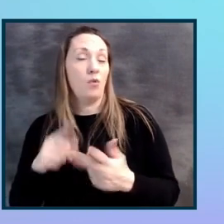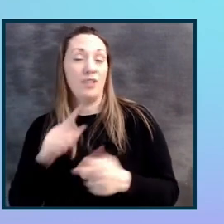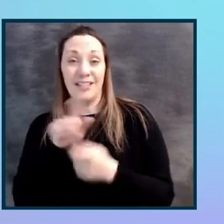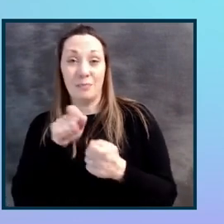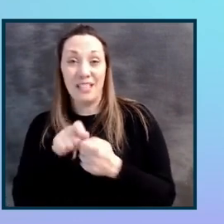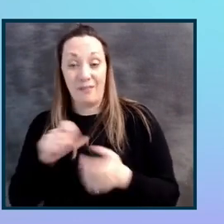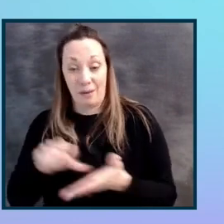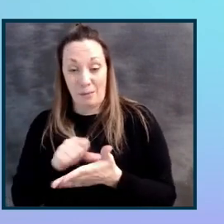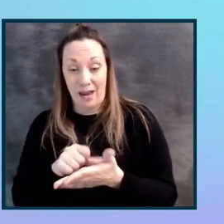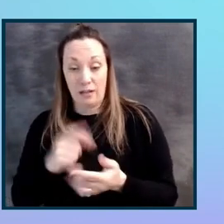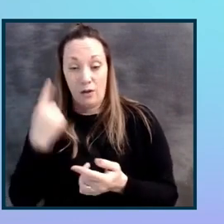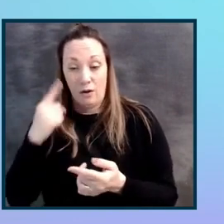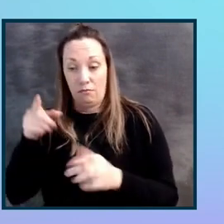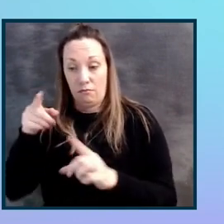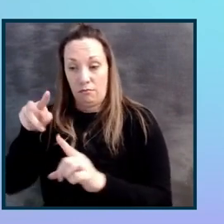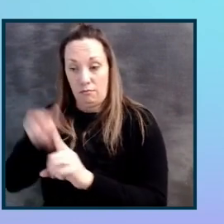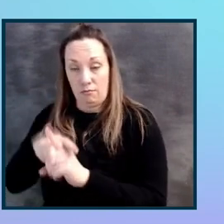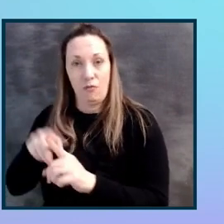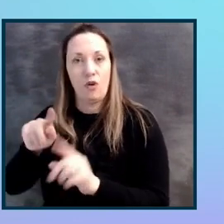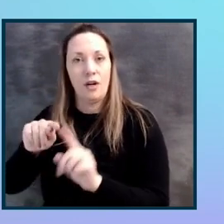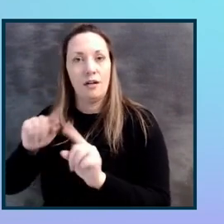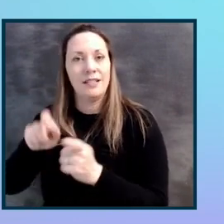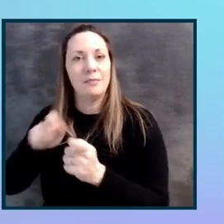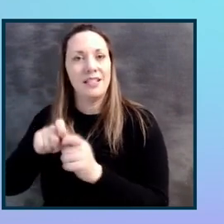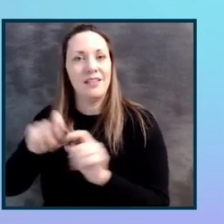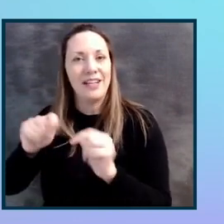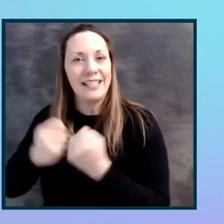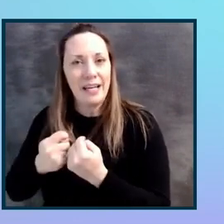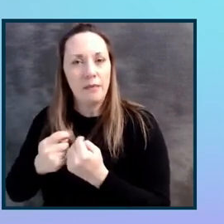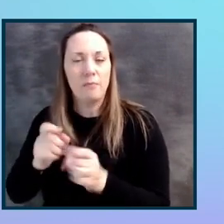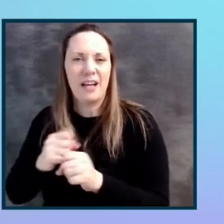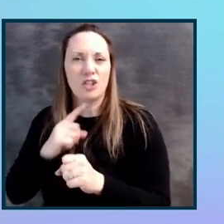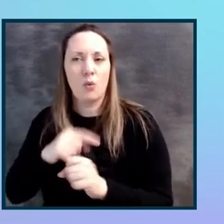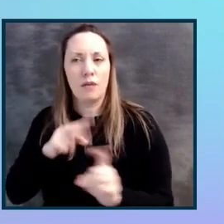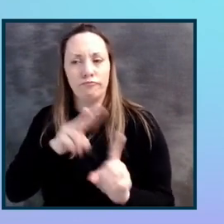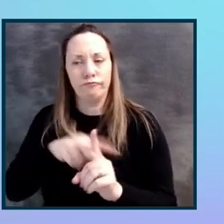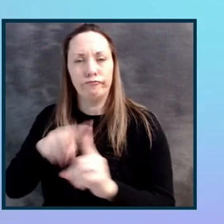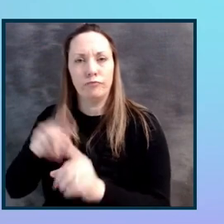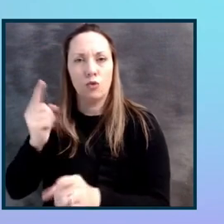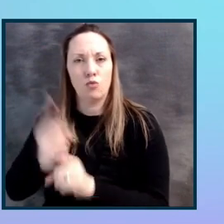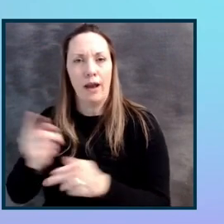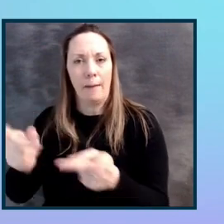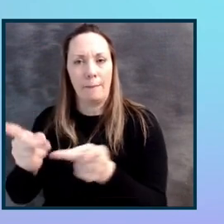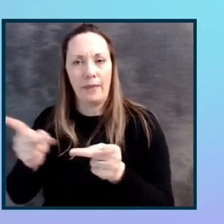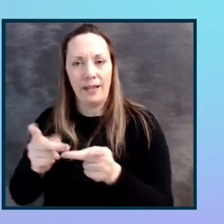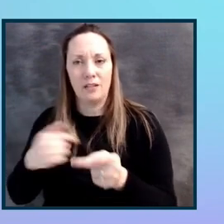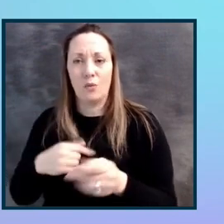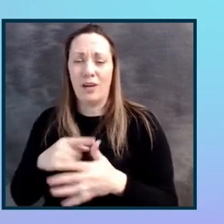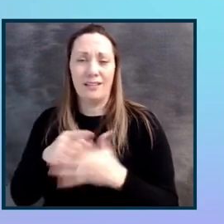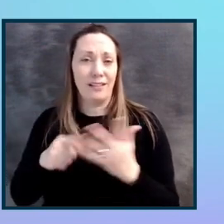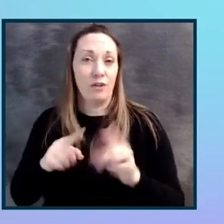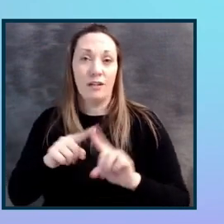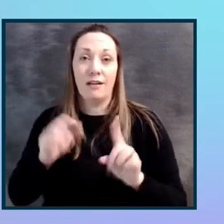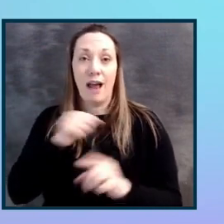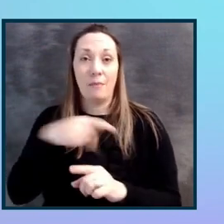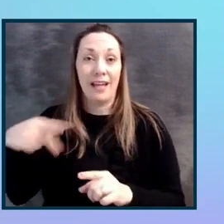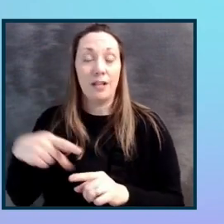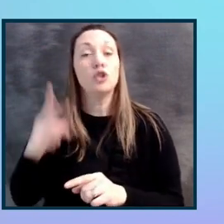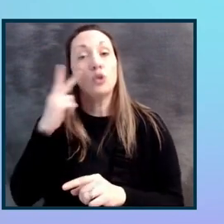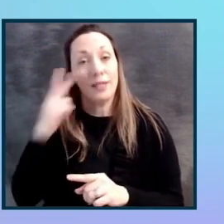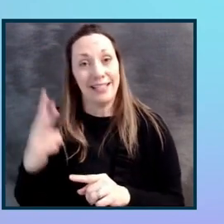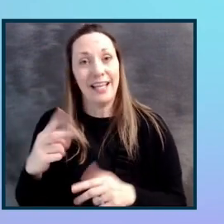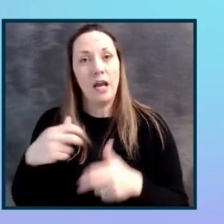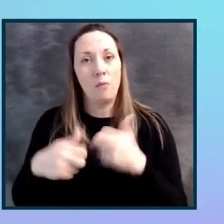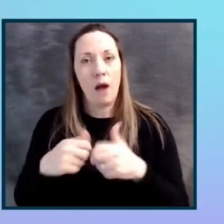making sure that things were assigned in the right place. And we have domains within our JIRA application. So you could see exactly where the